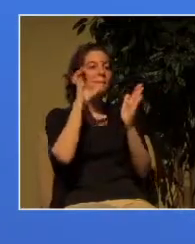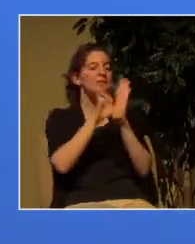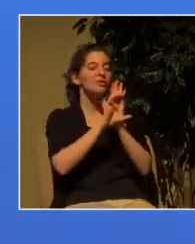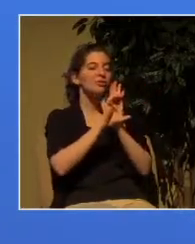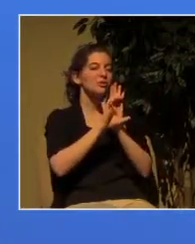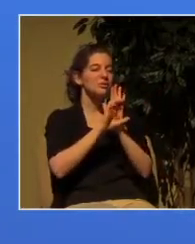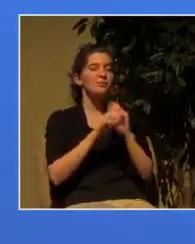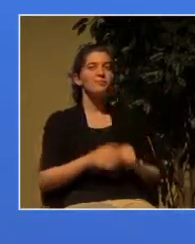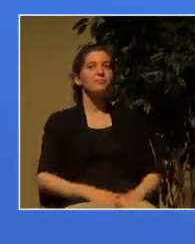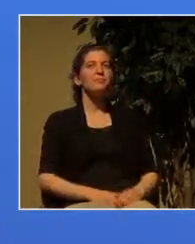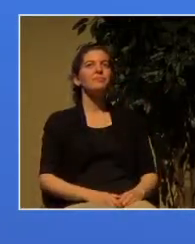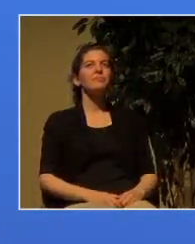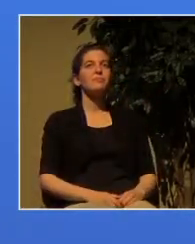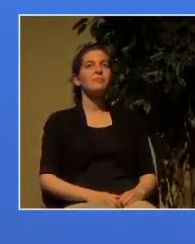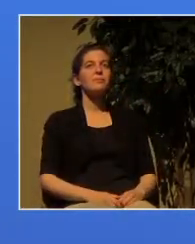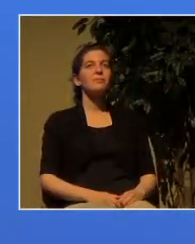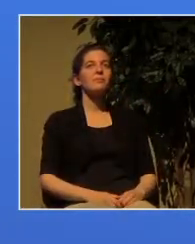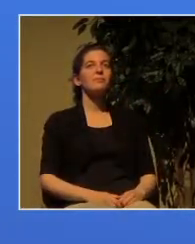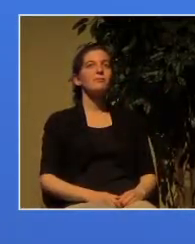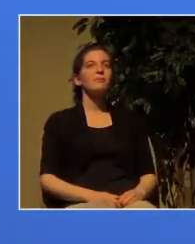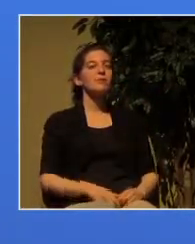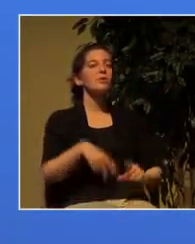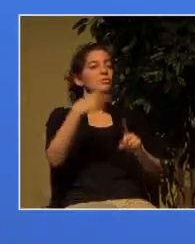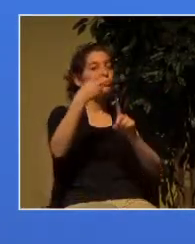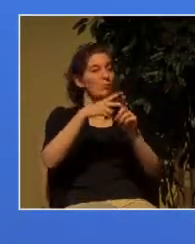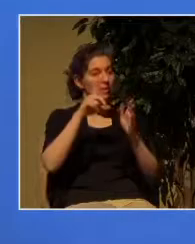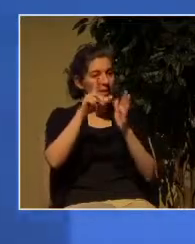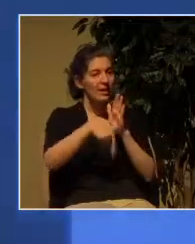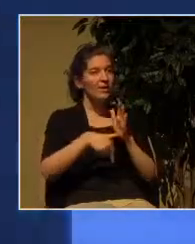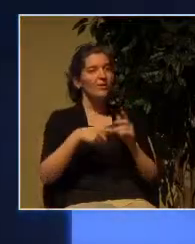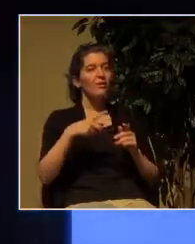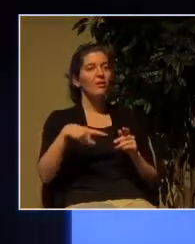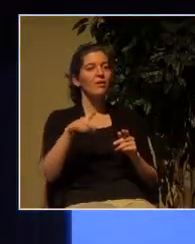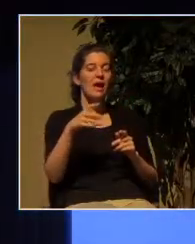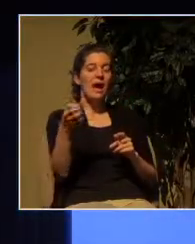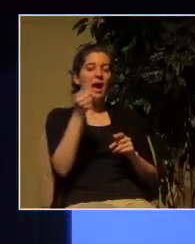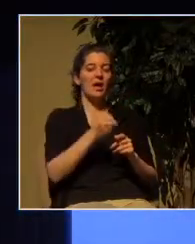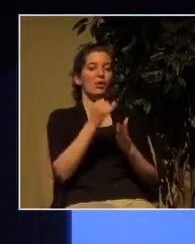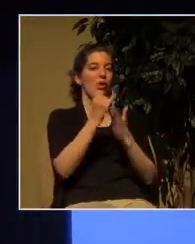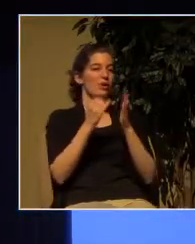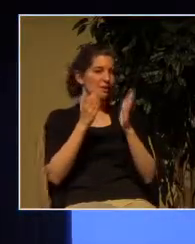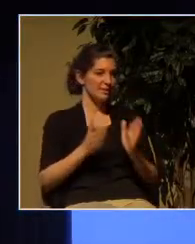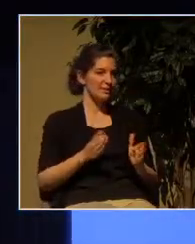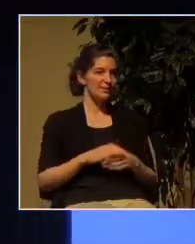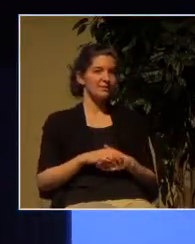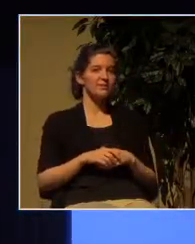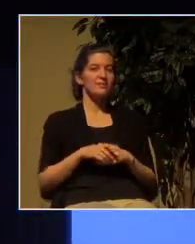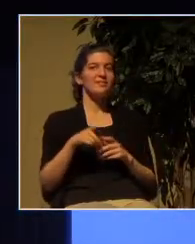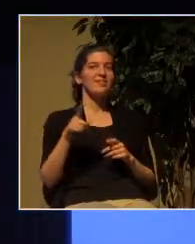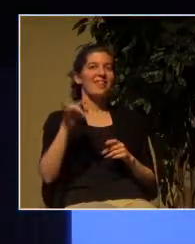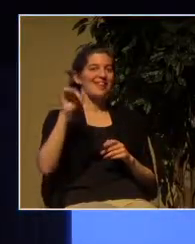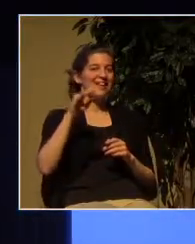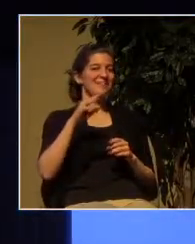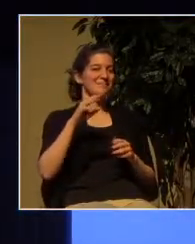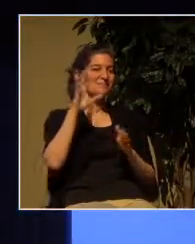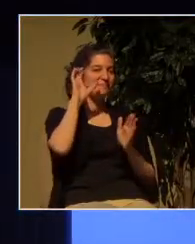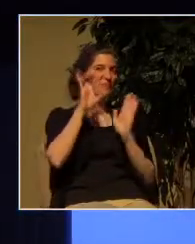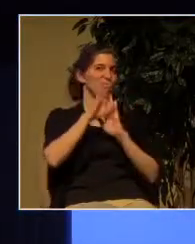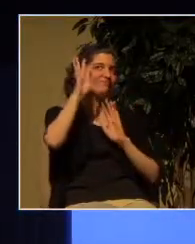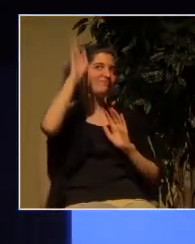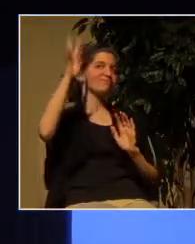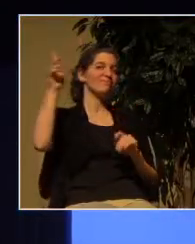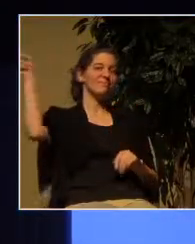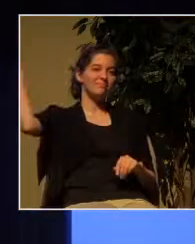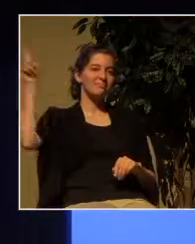they engaged the services of an artist and this is what they came up with and we won't spend a lot of time on it